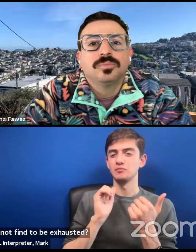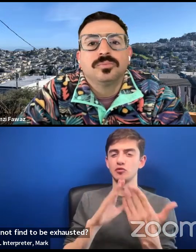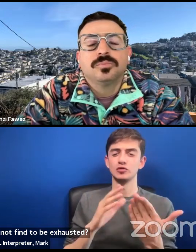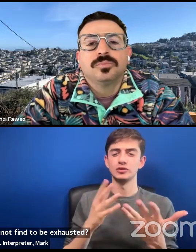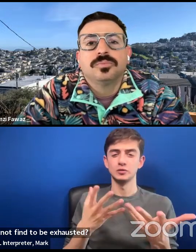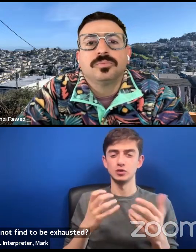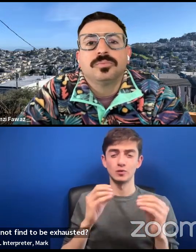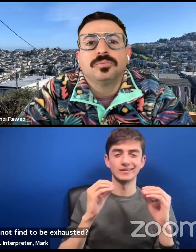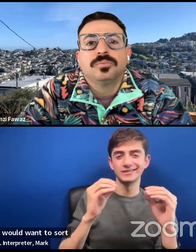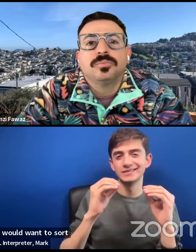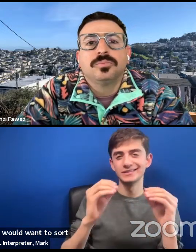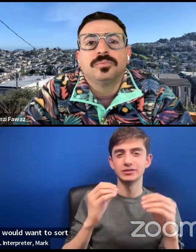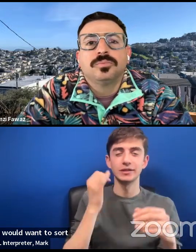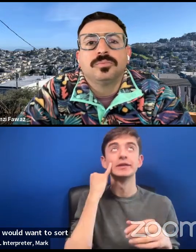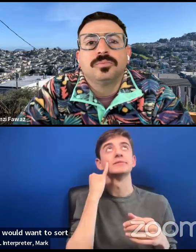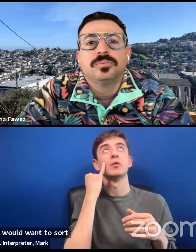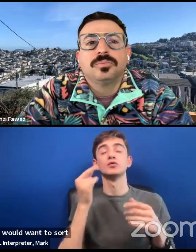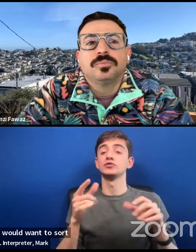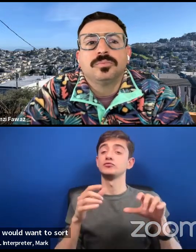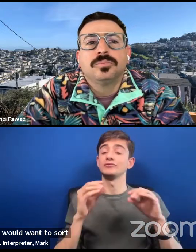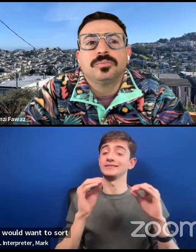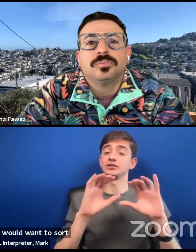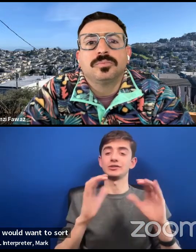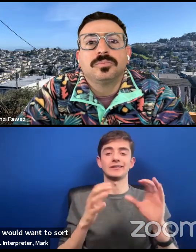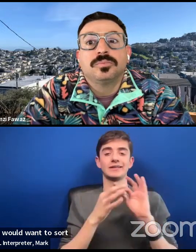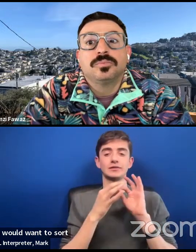teach, were you to teach a queer methods class?